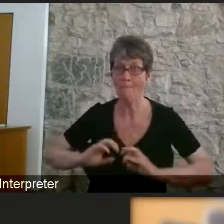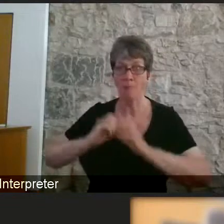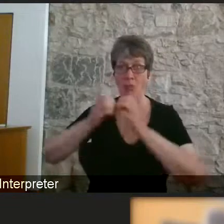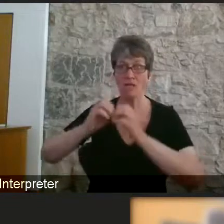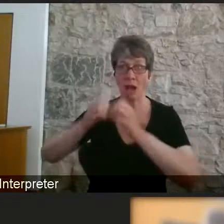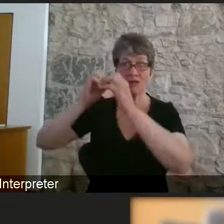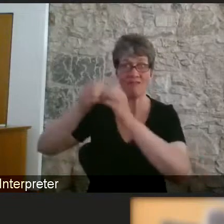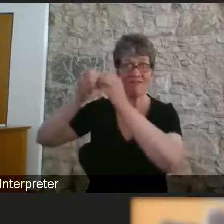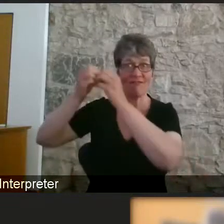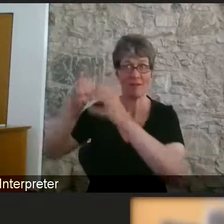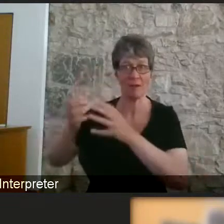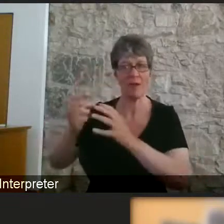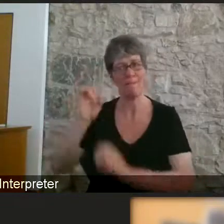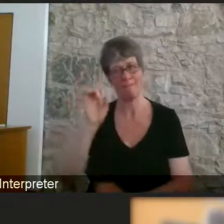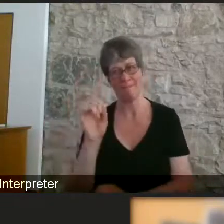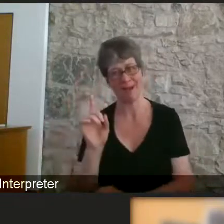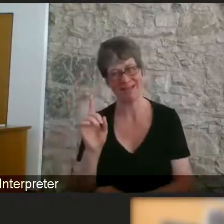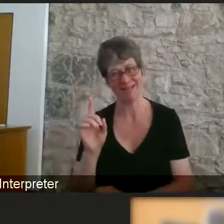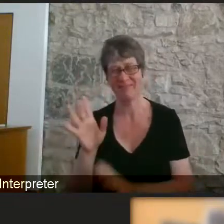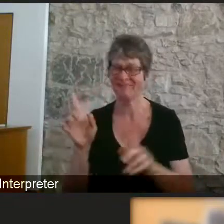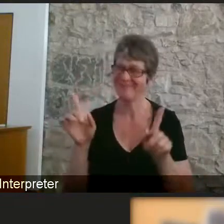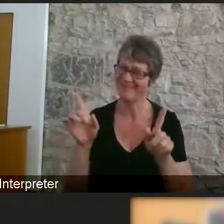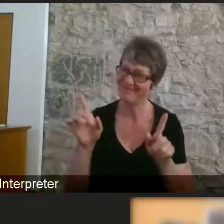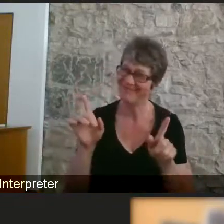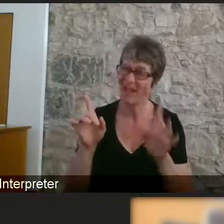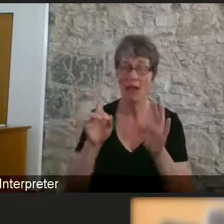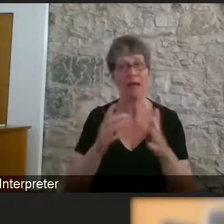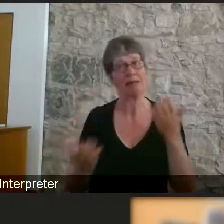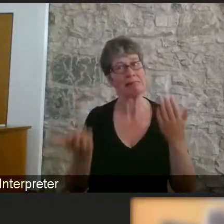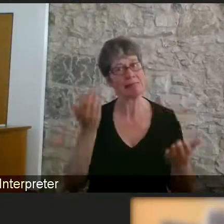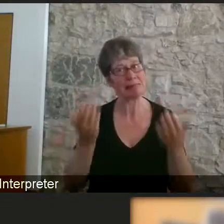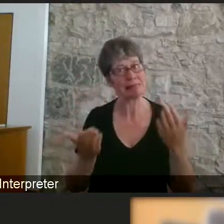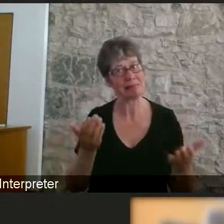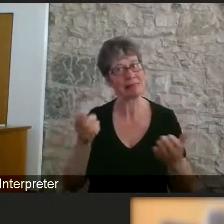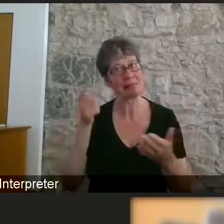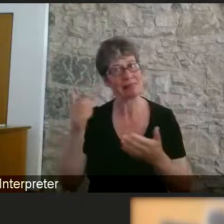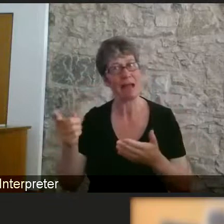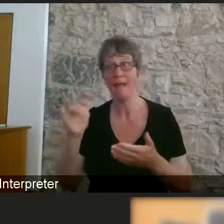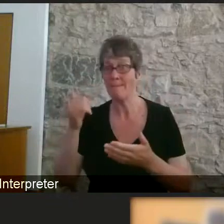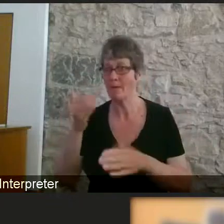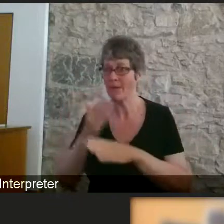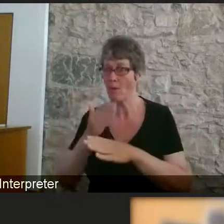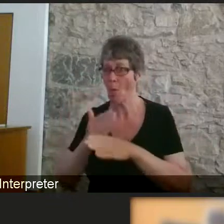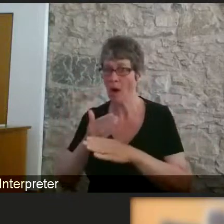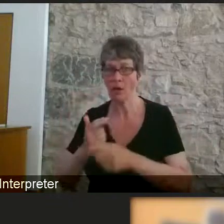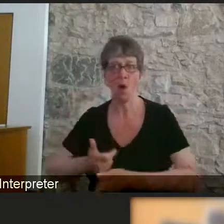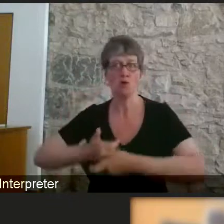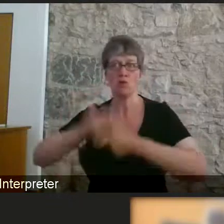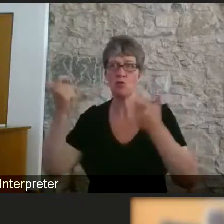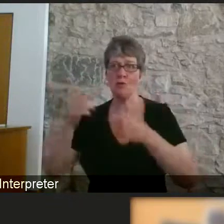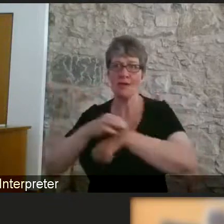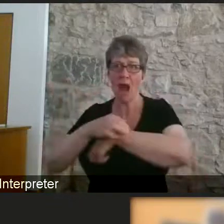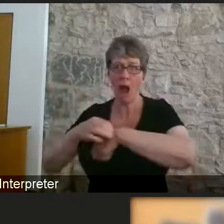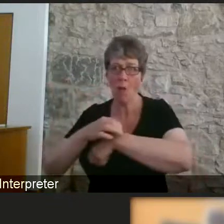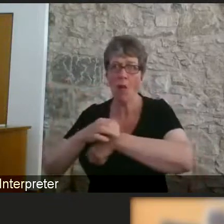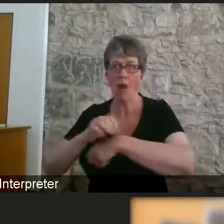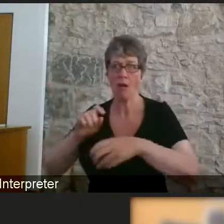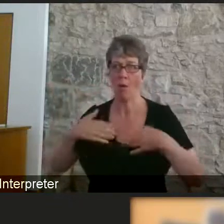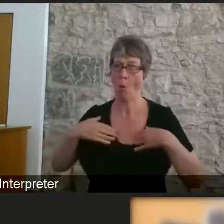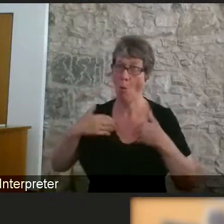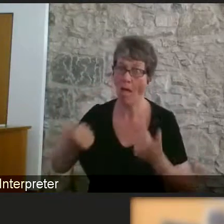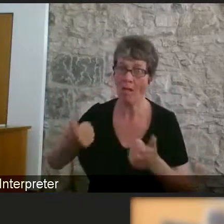moment ago – well-being, watching the hours that we work and the cultural things that we seeing creeping in.